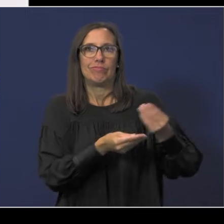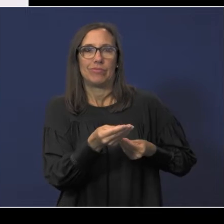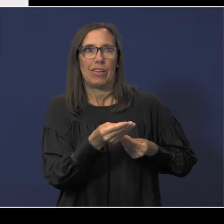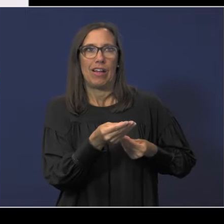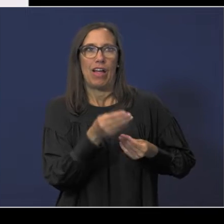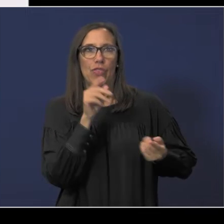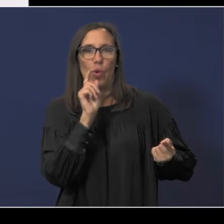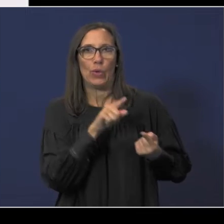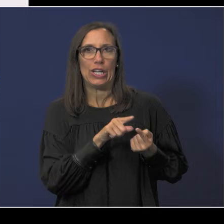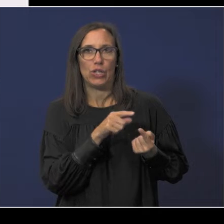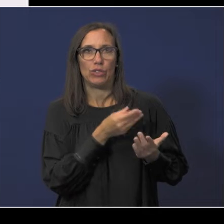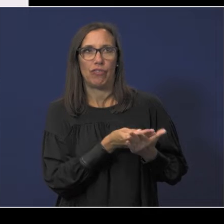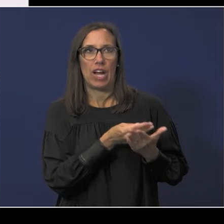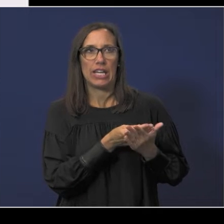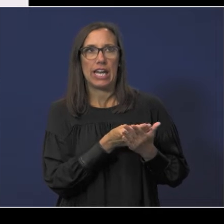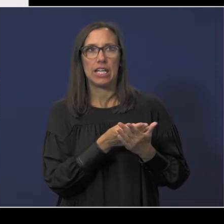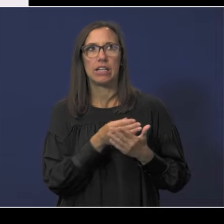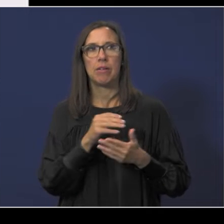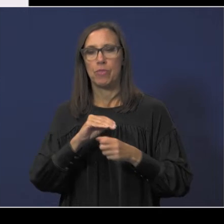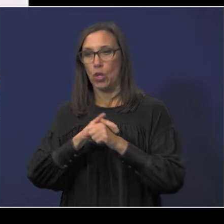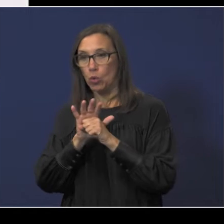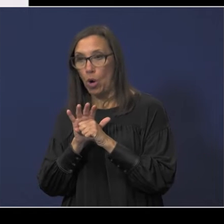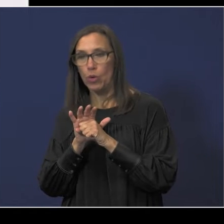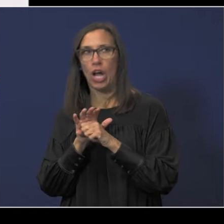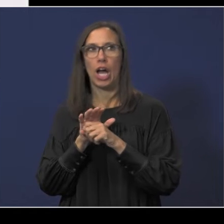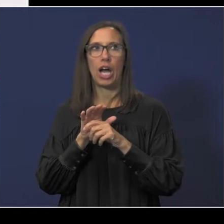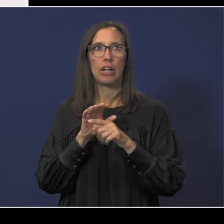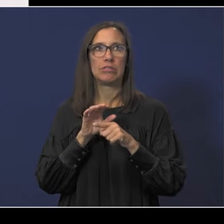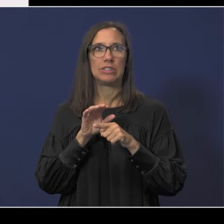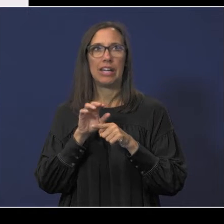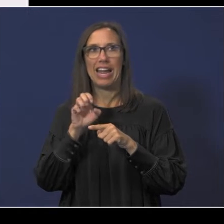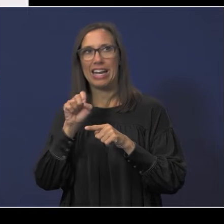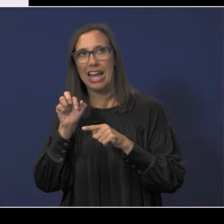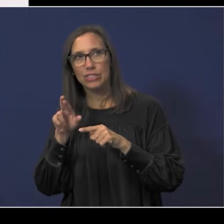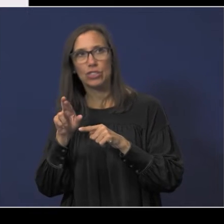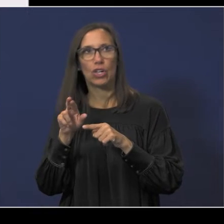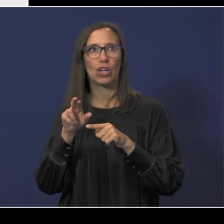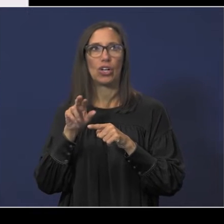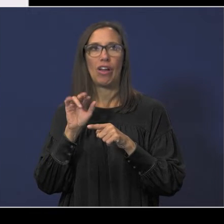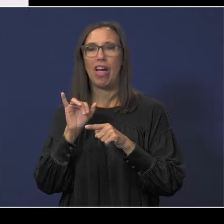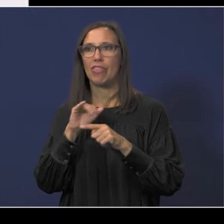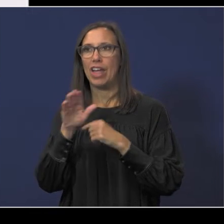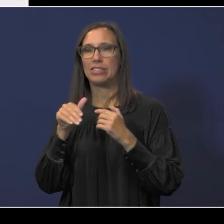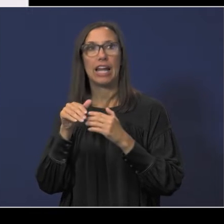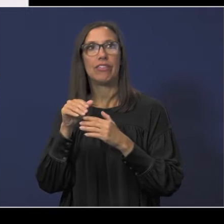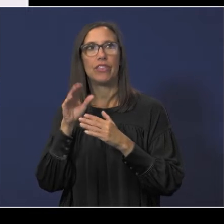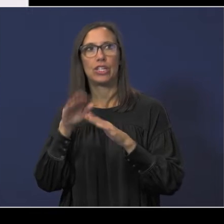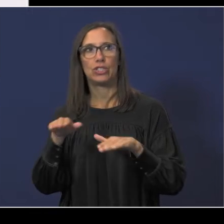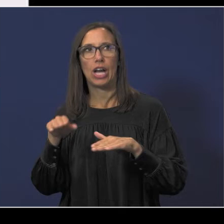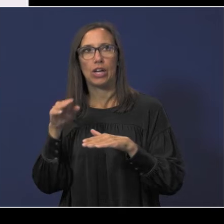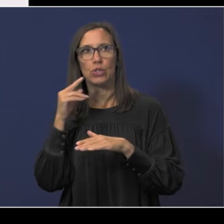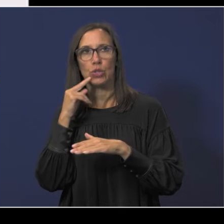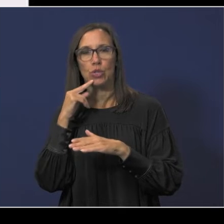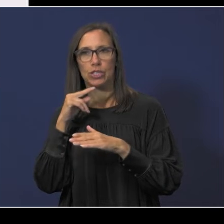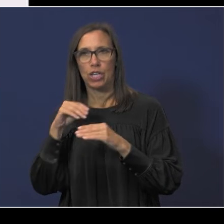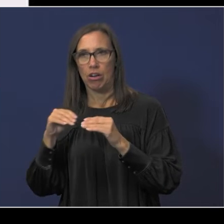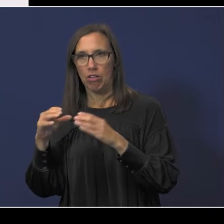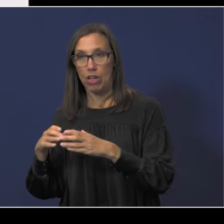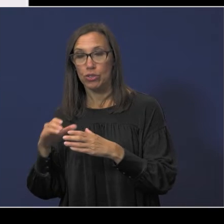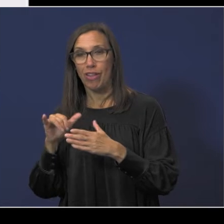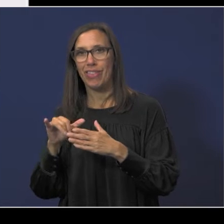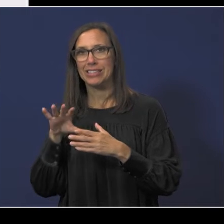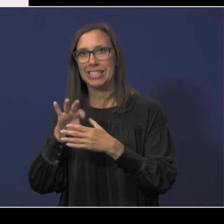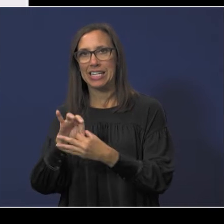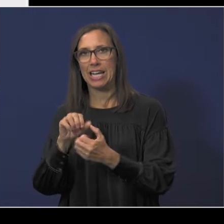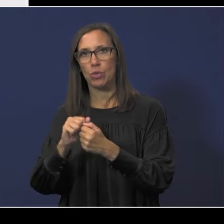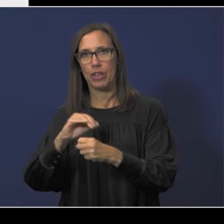child nutrition esser and corona are all covid related programs or receive covid funding uh or partial covid funding as part